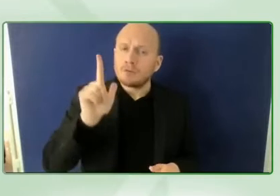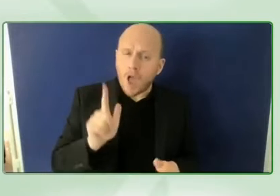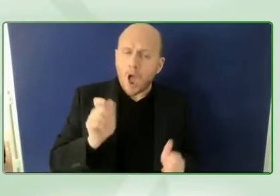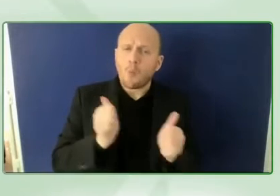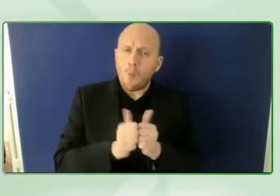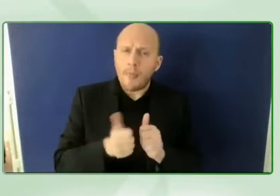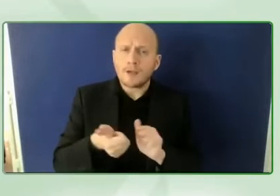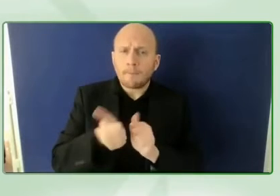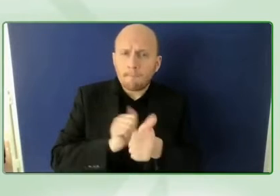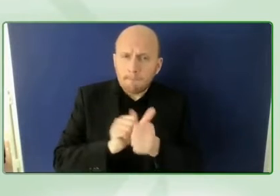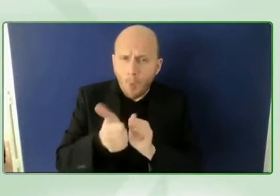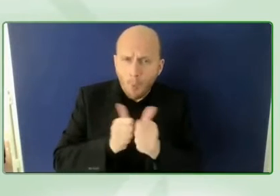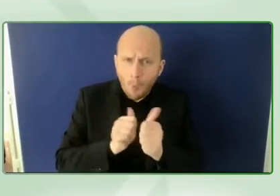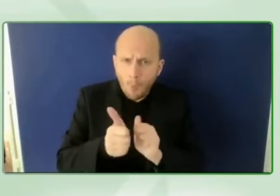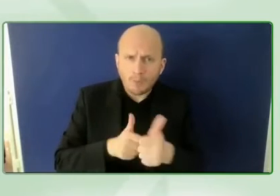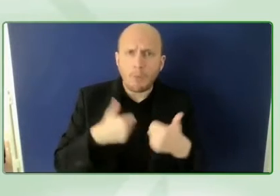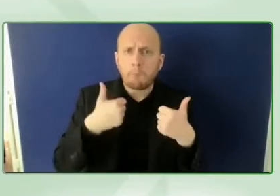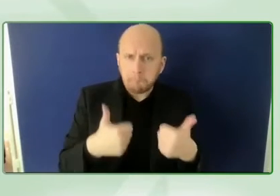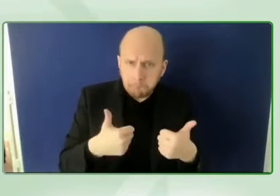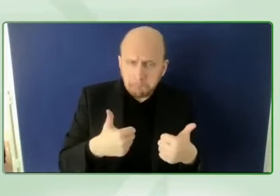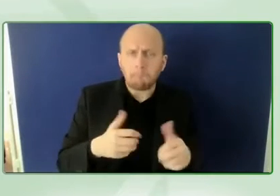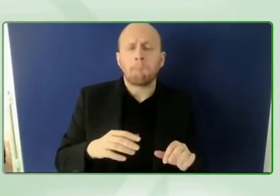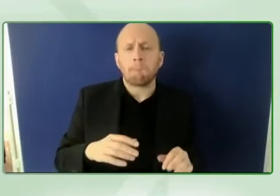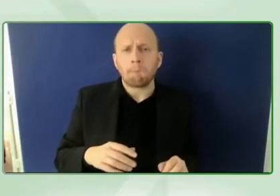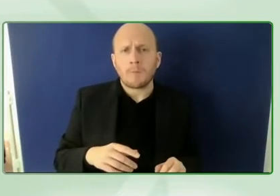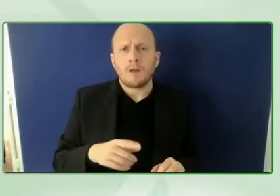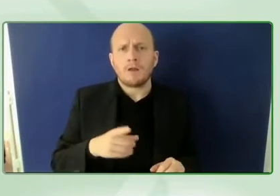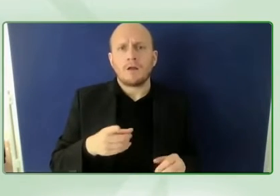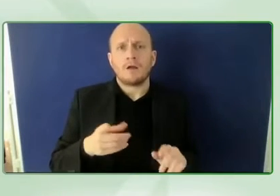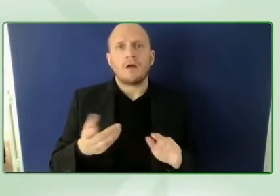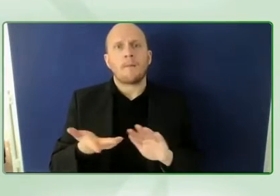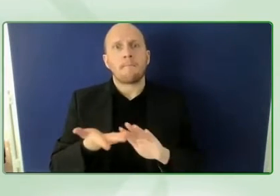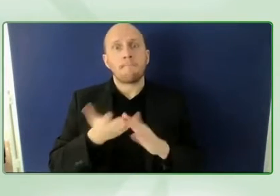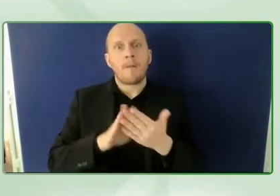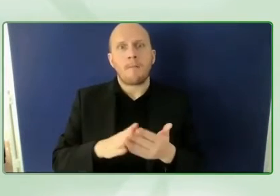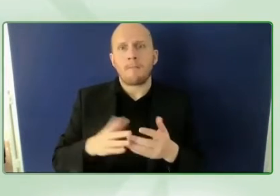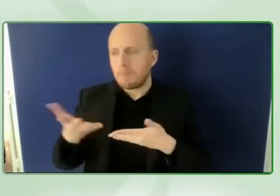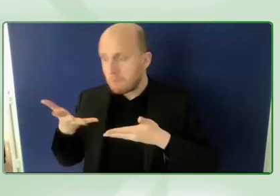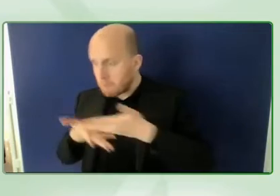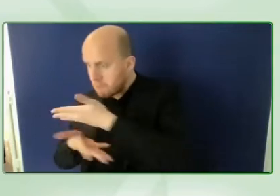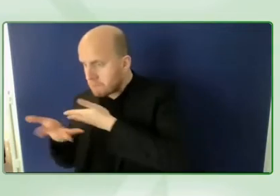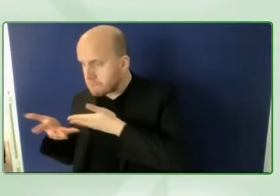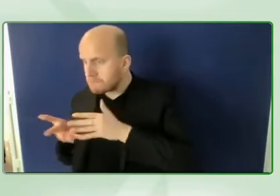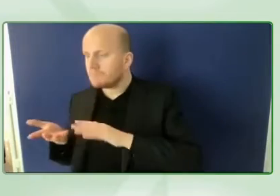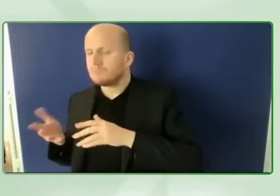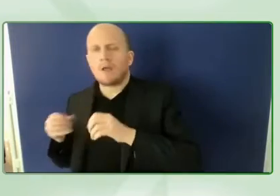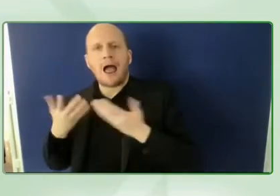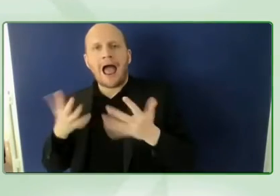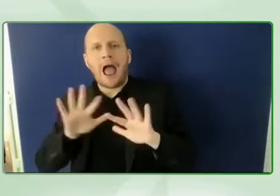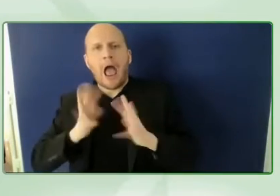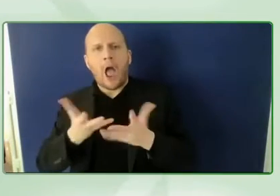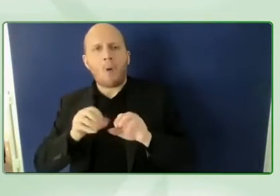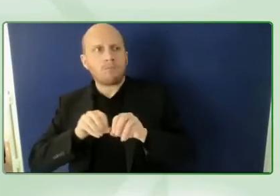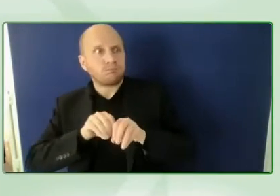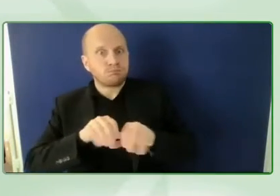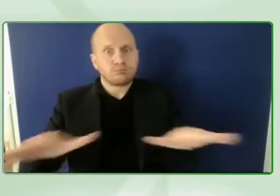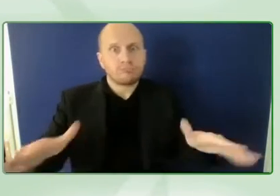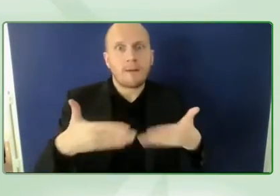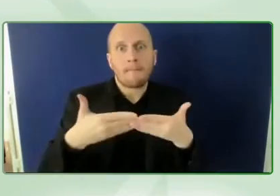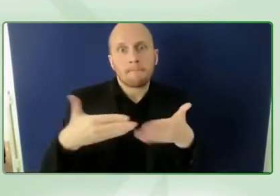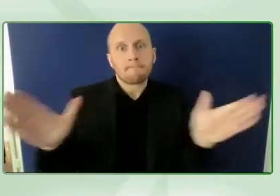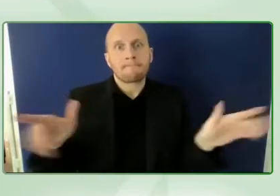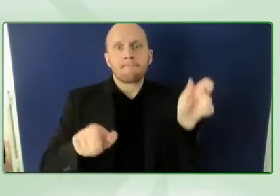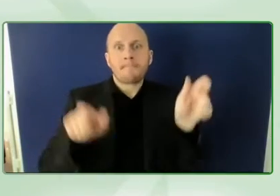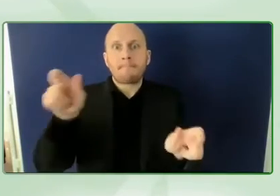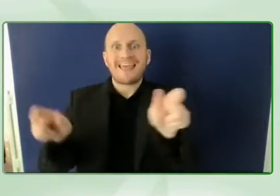mentioned translating now also into the public sphere trying to raise awareness there perhaps i'm curious about the